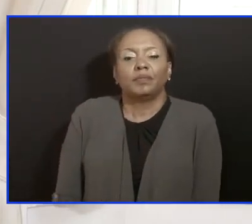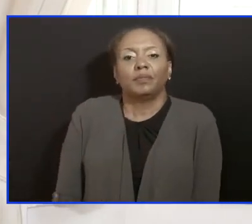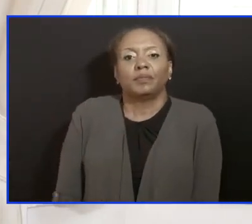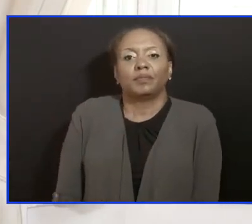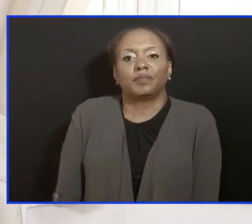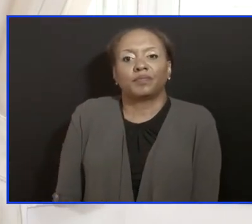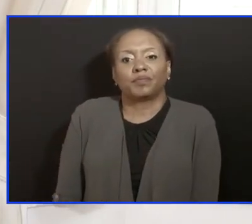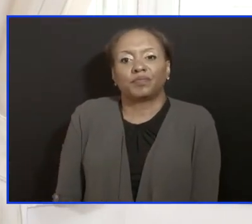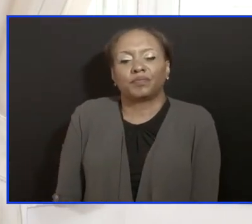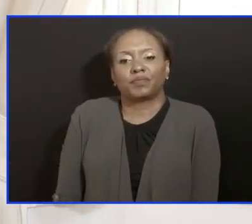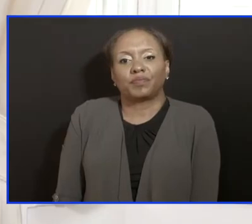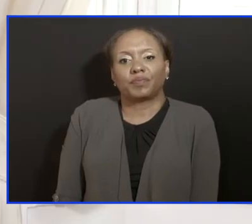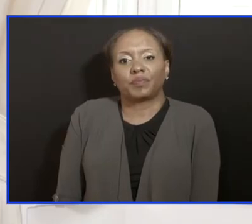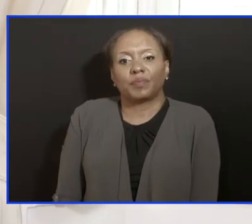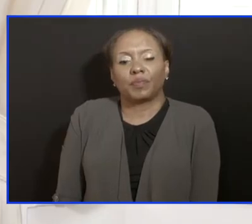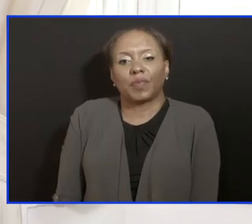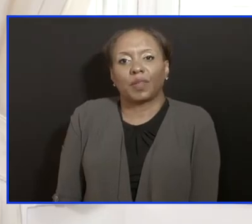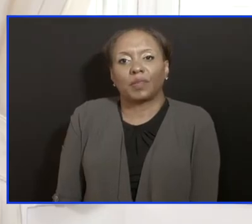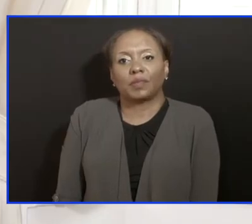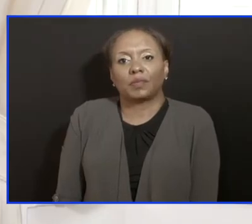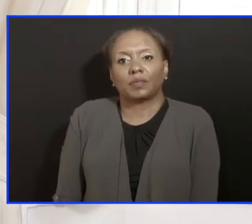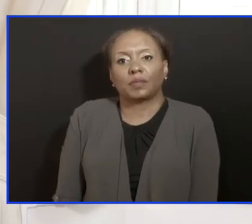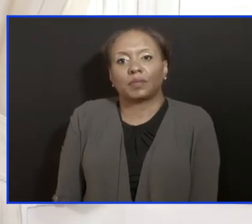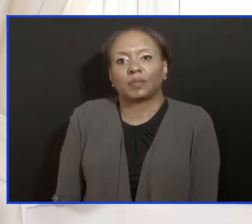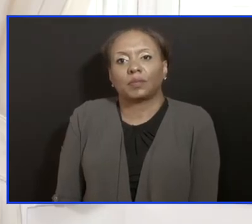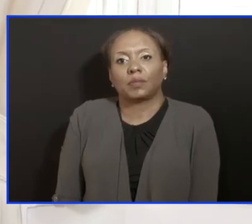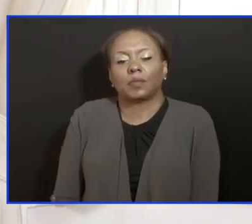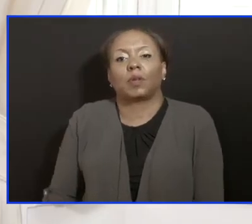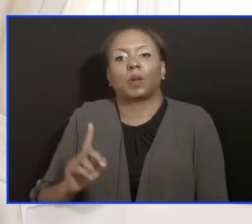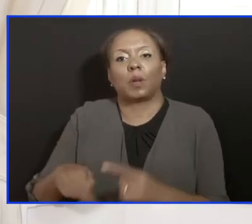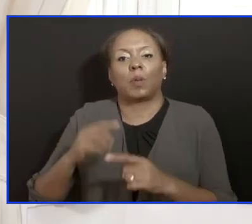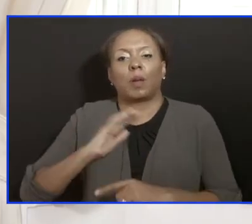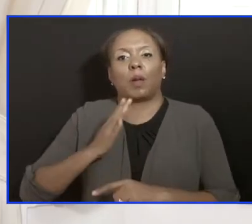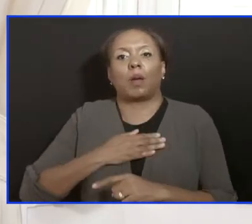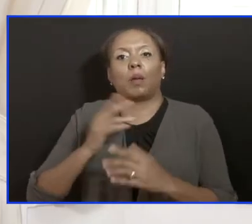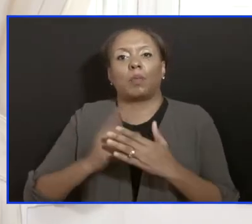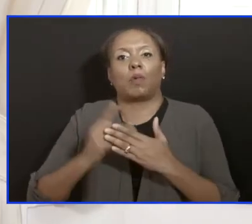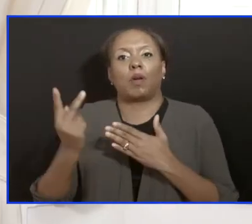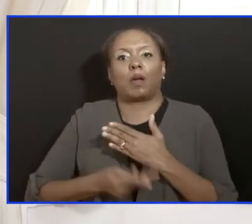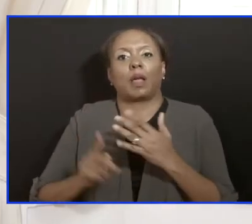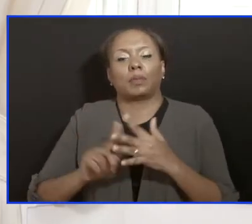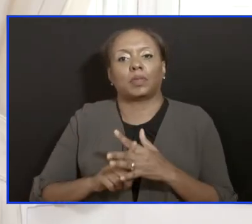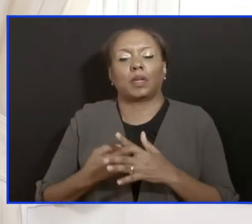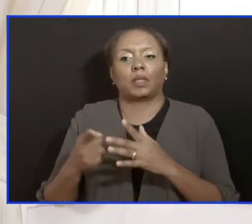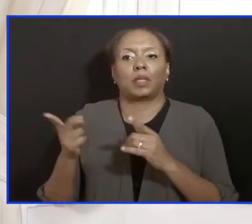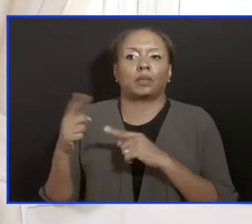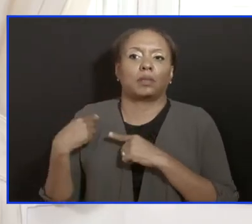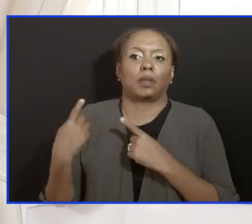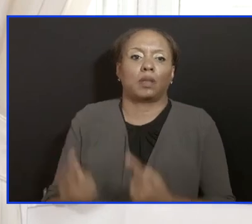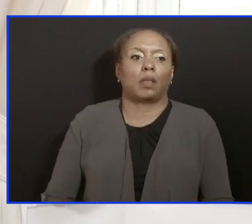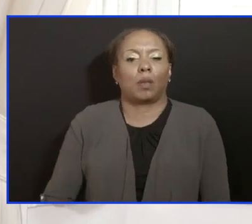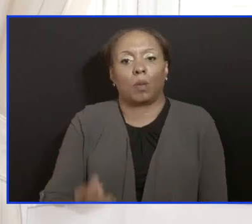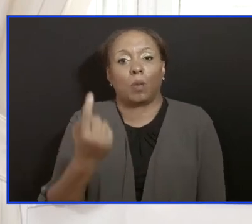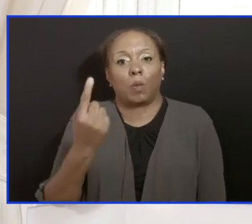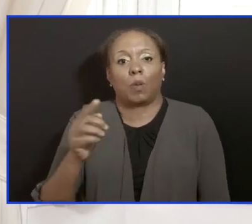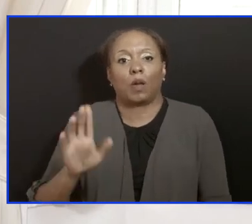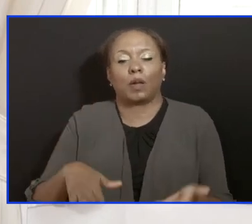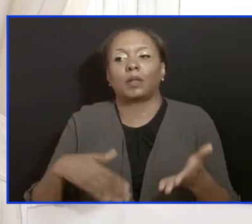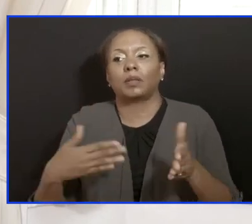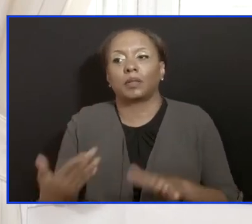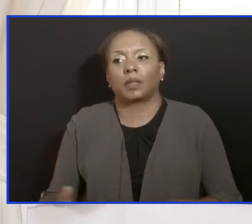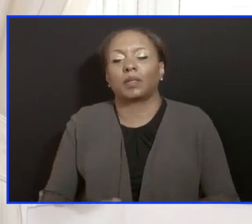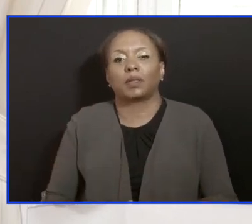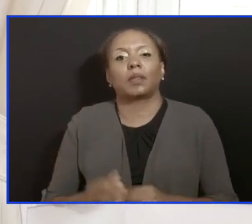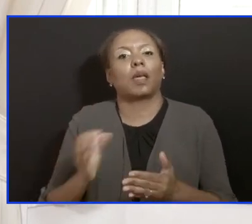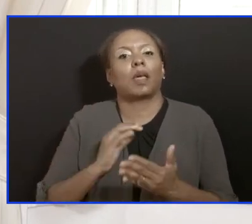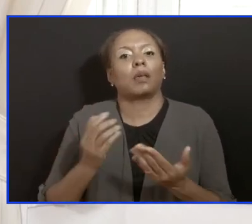program has started, we've had one death, unfortunately, and that death has occurred within the last week on the